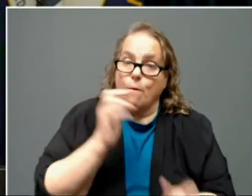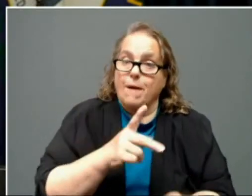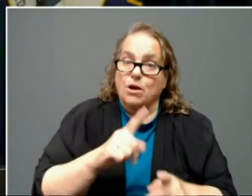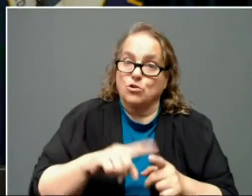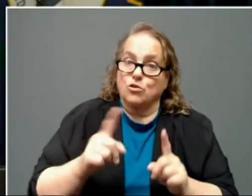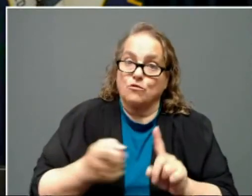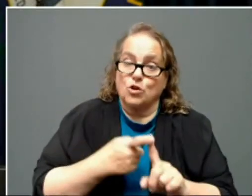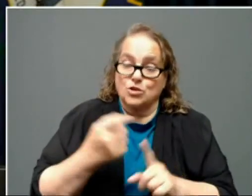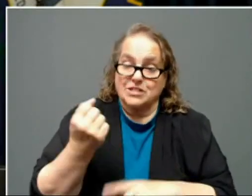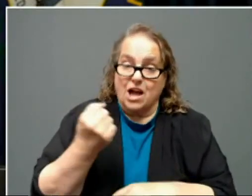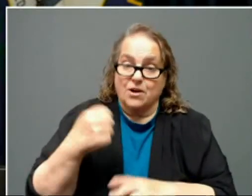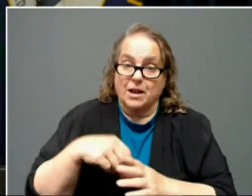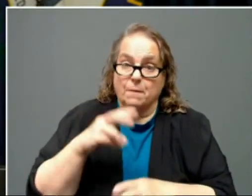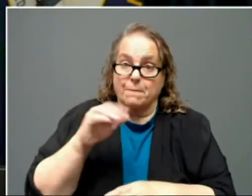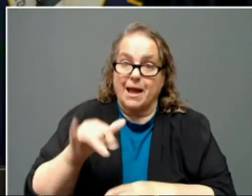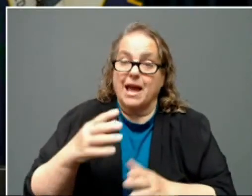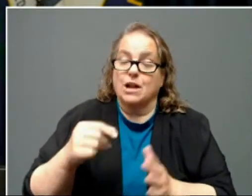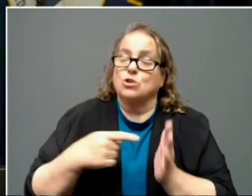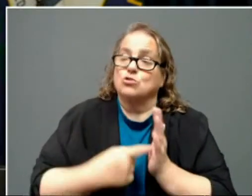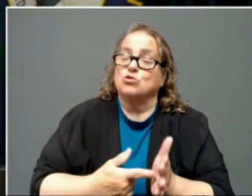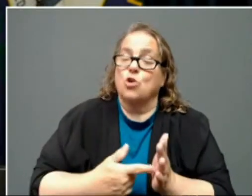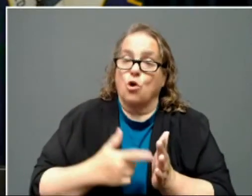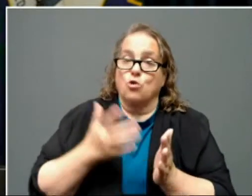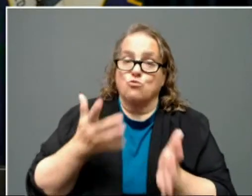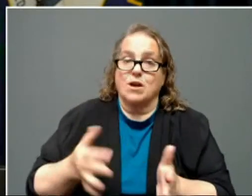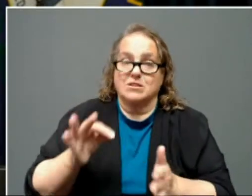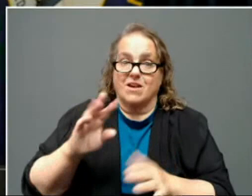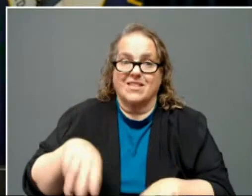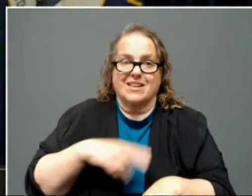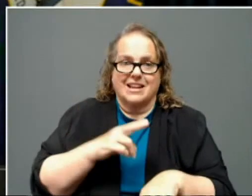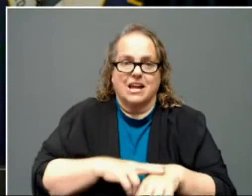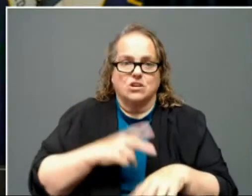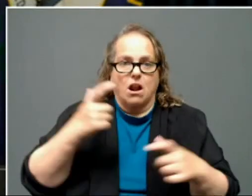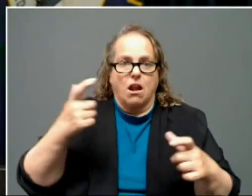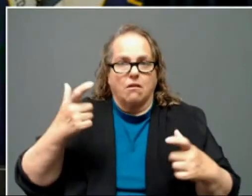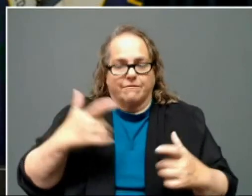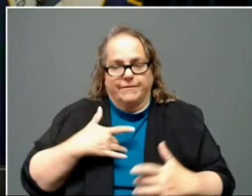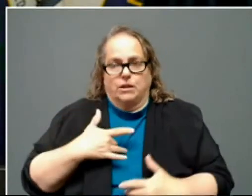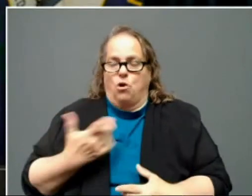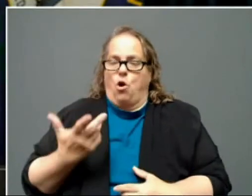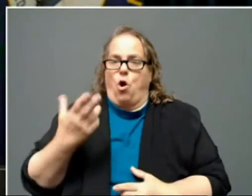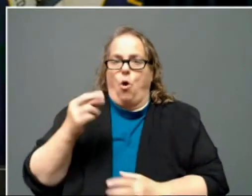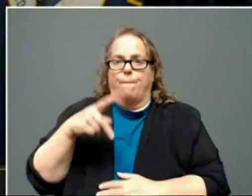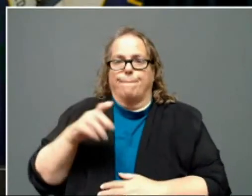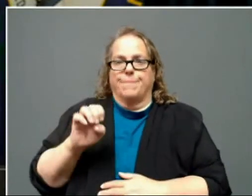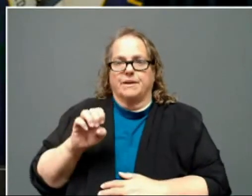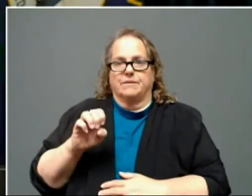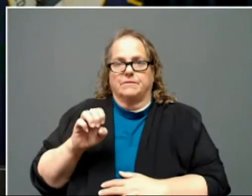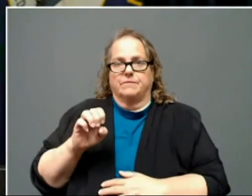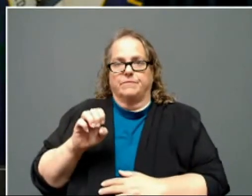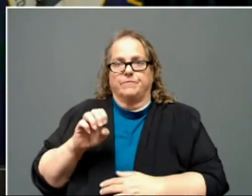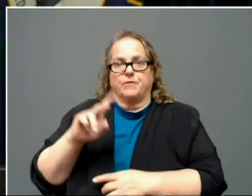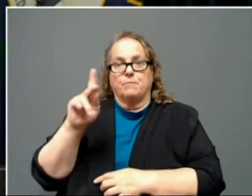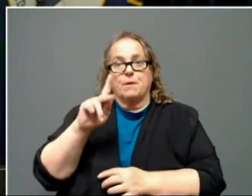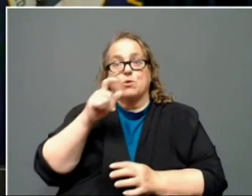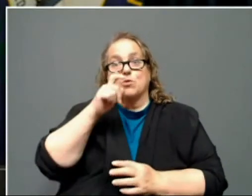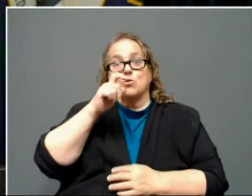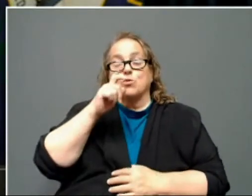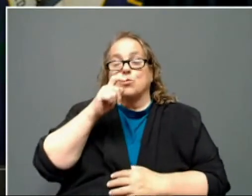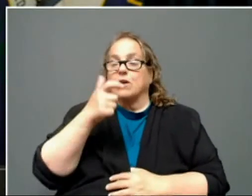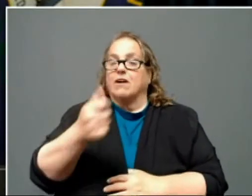showed the rest of the nation a lot of hope. I certainly know a lot of people that tuned in from out of Kentucky that